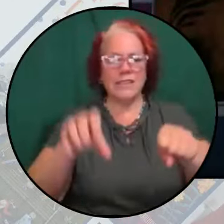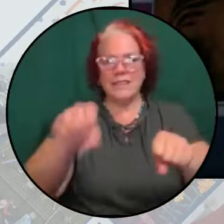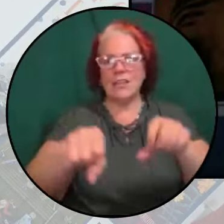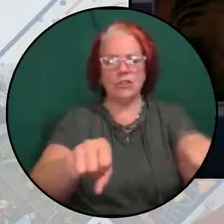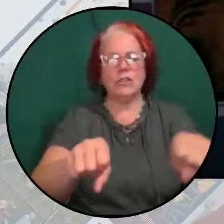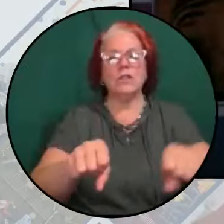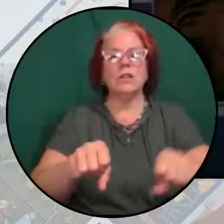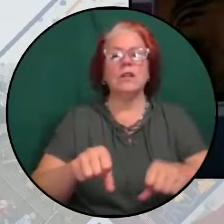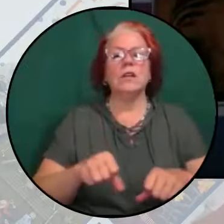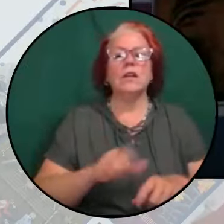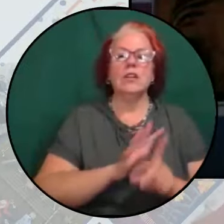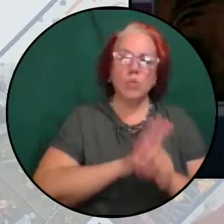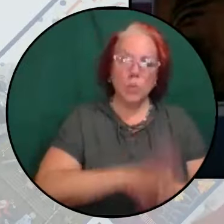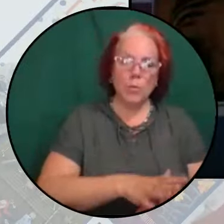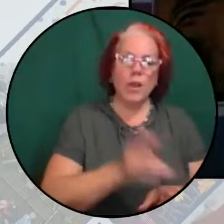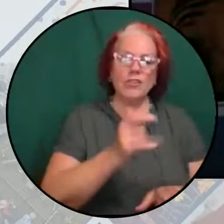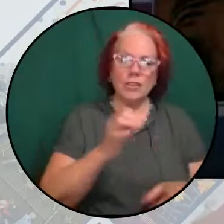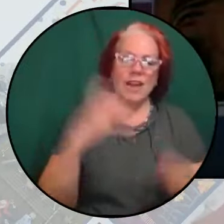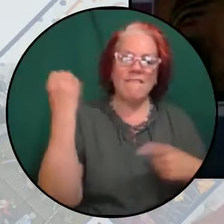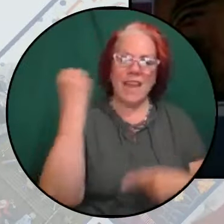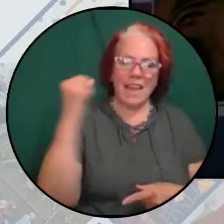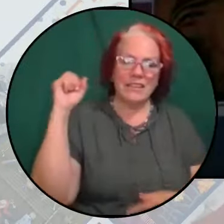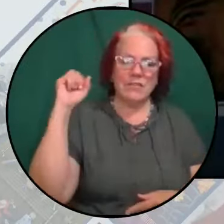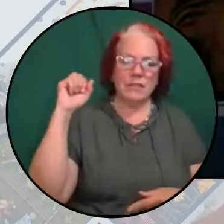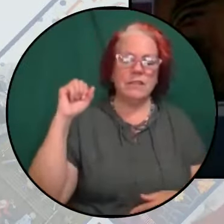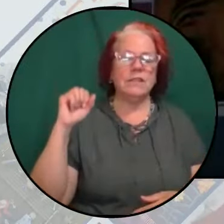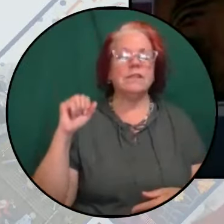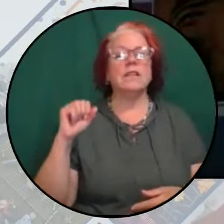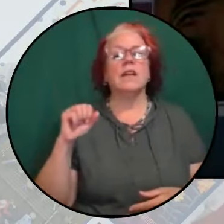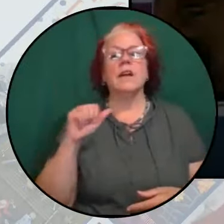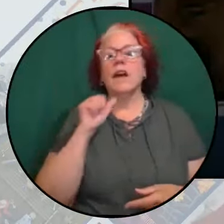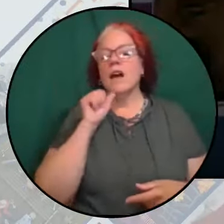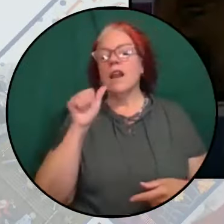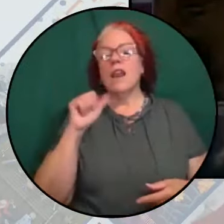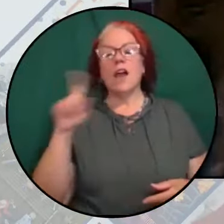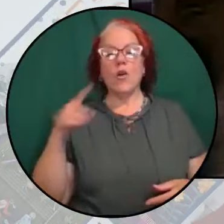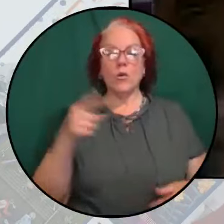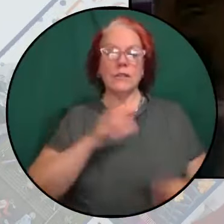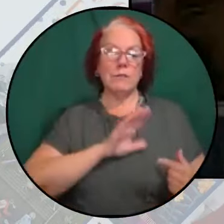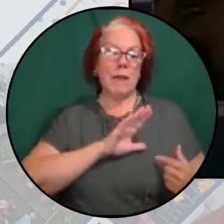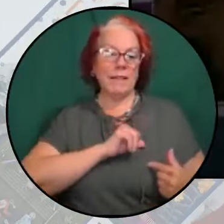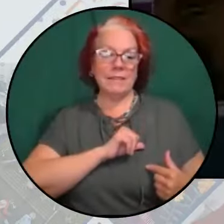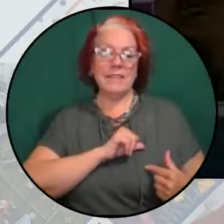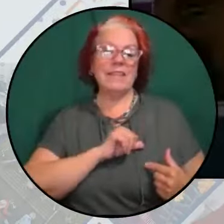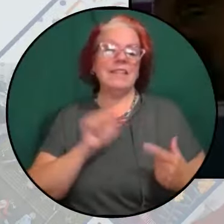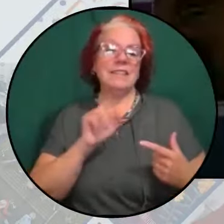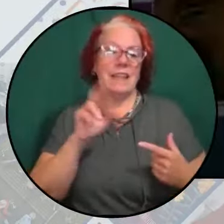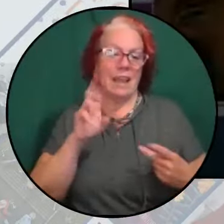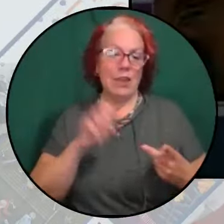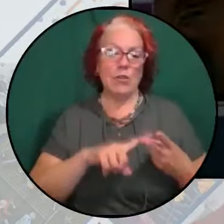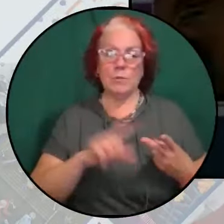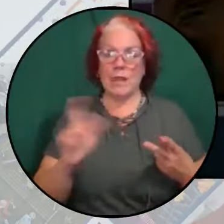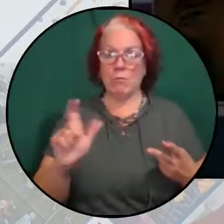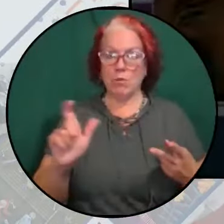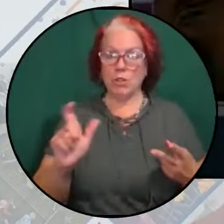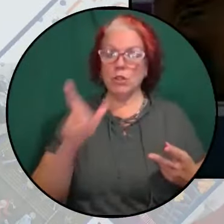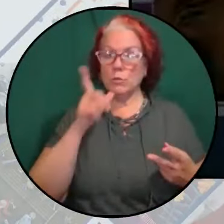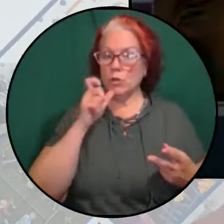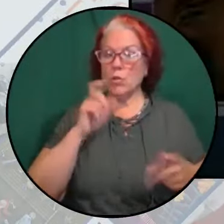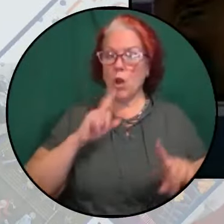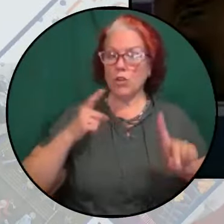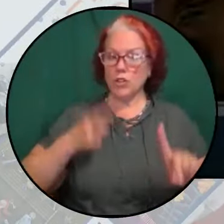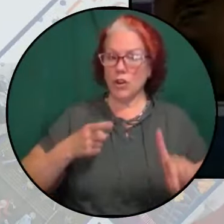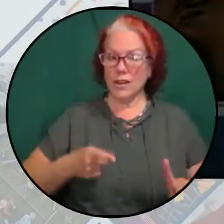repression of activists, although it's not only, of course, Palestinians, Arabs, and Muslims who get